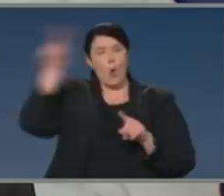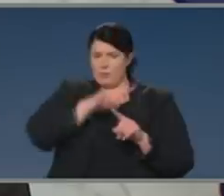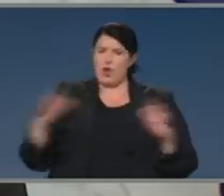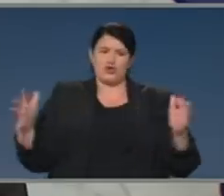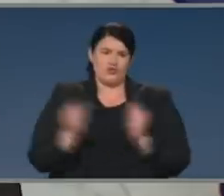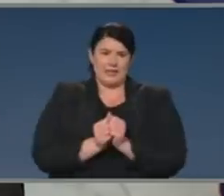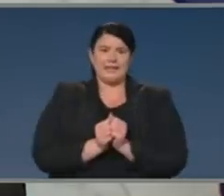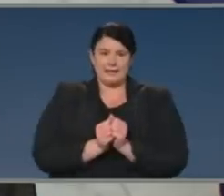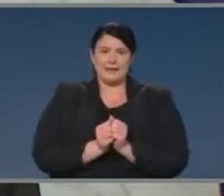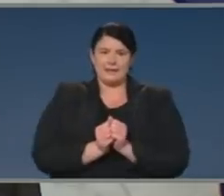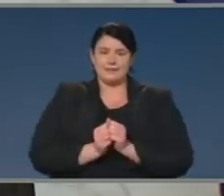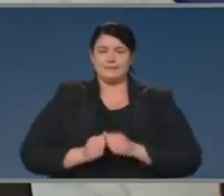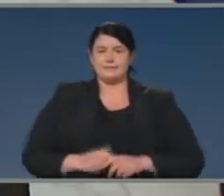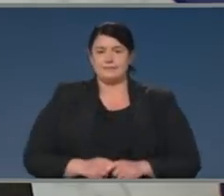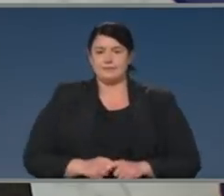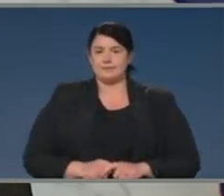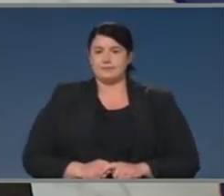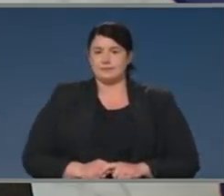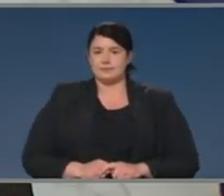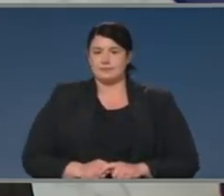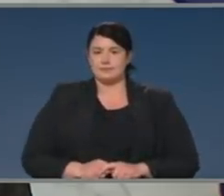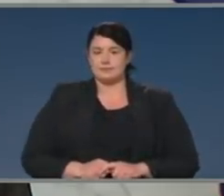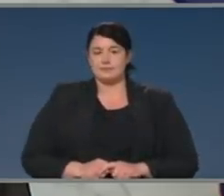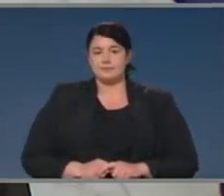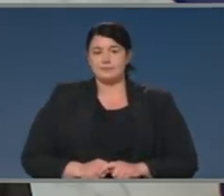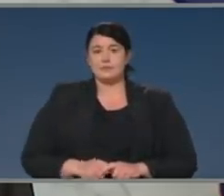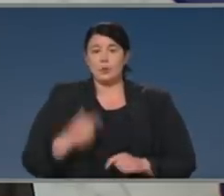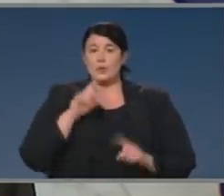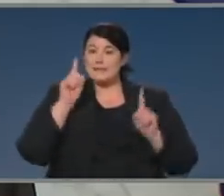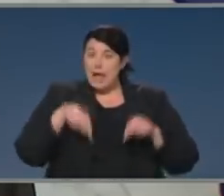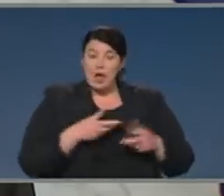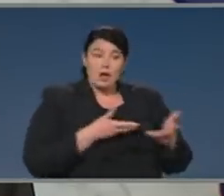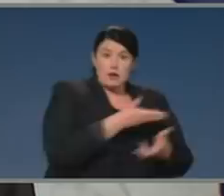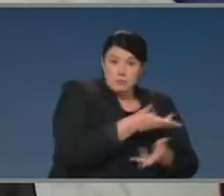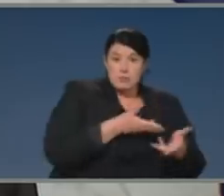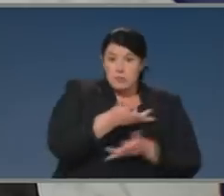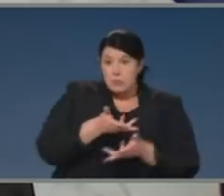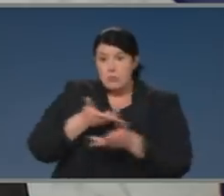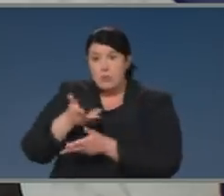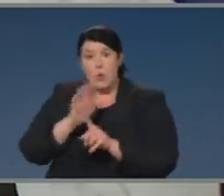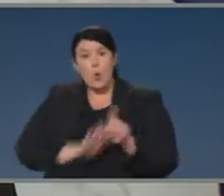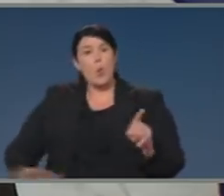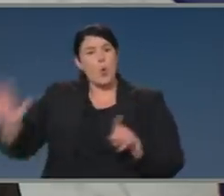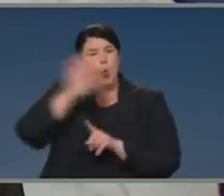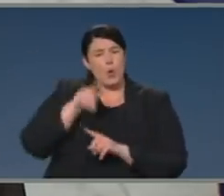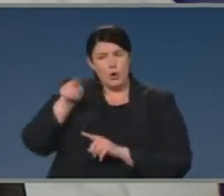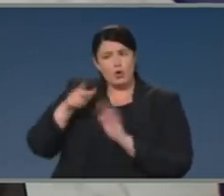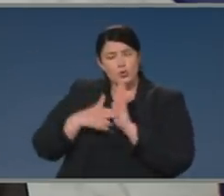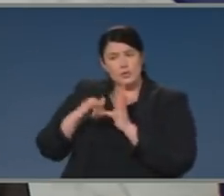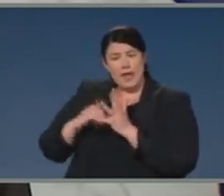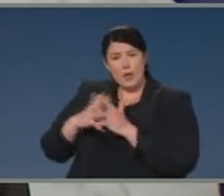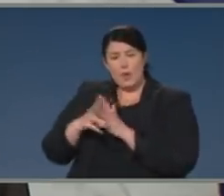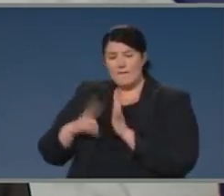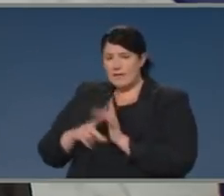was a plan which grew from consultation with the states and territories. I particularly want to thank New South Wales and Victoria for their